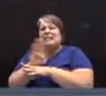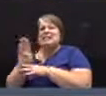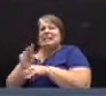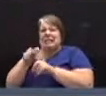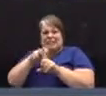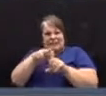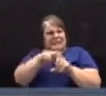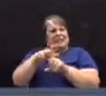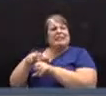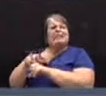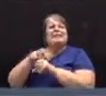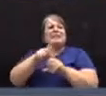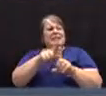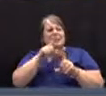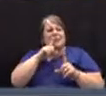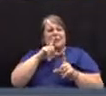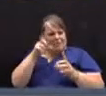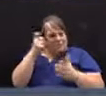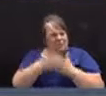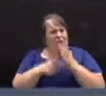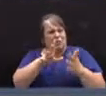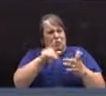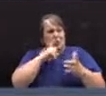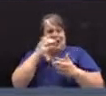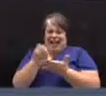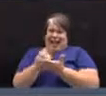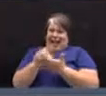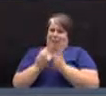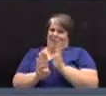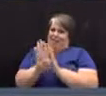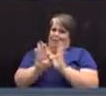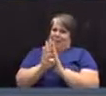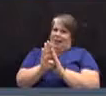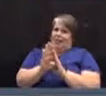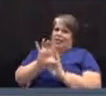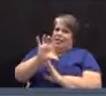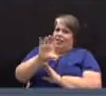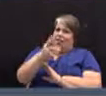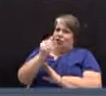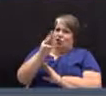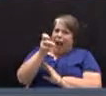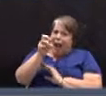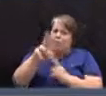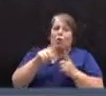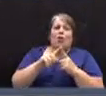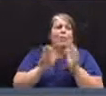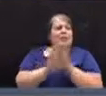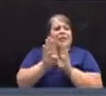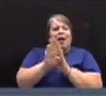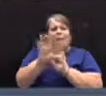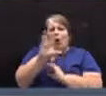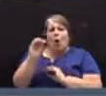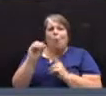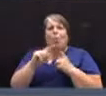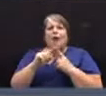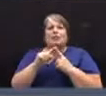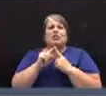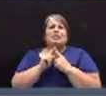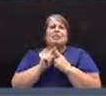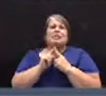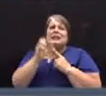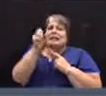that are charged with economic development, such as the Chamber and the Development Corporation and